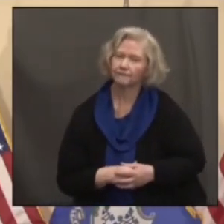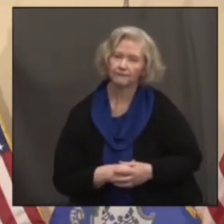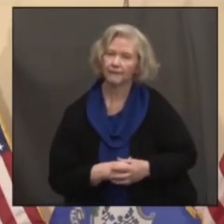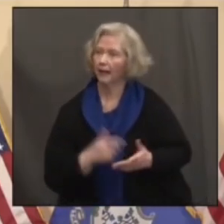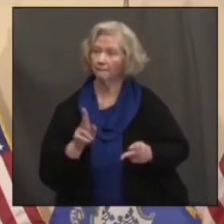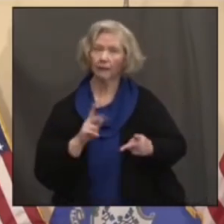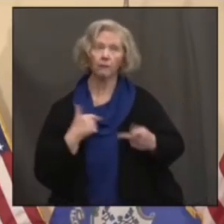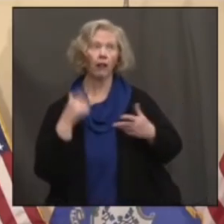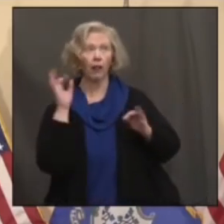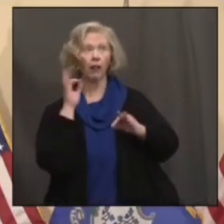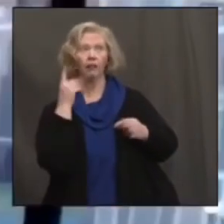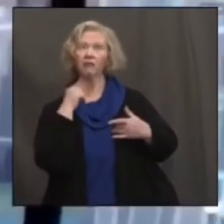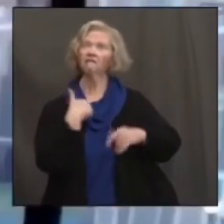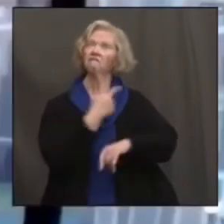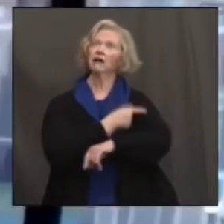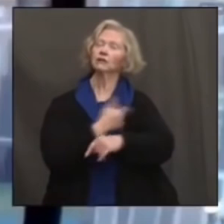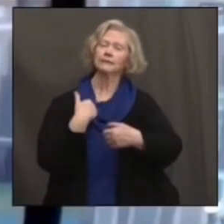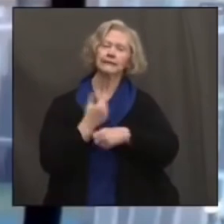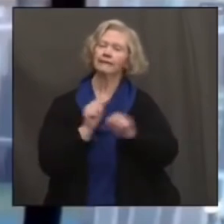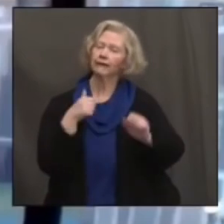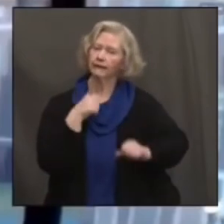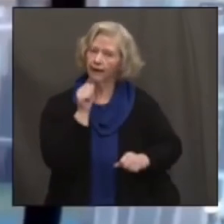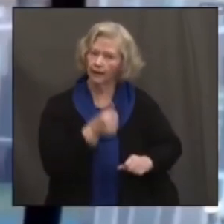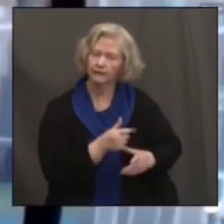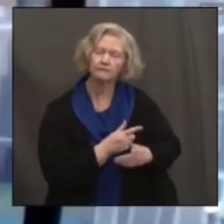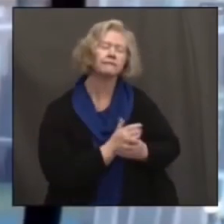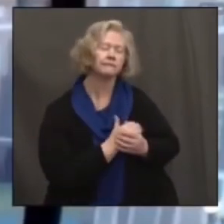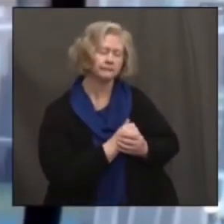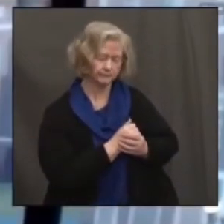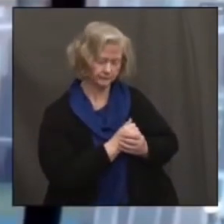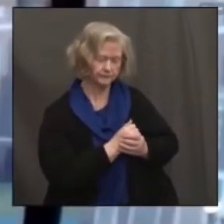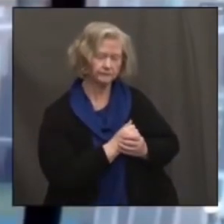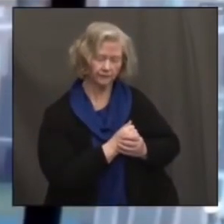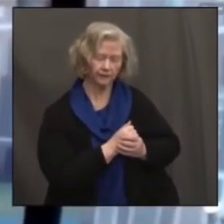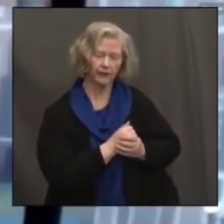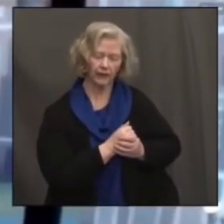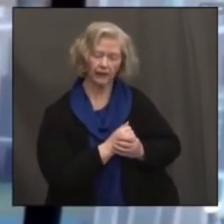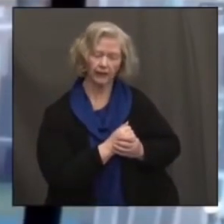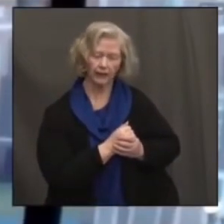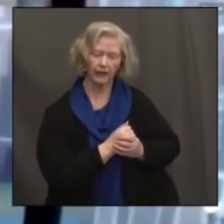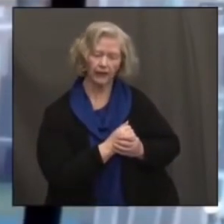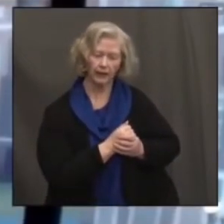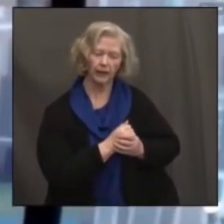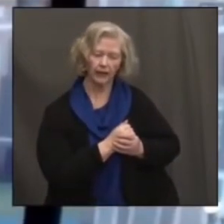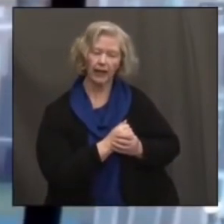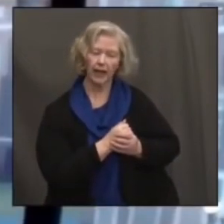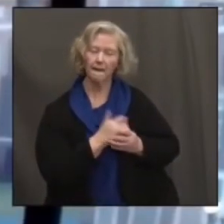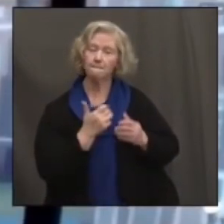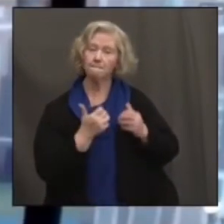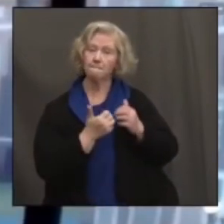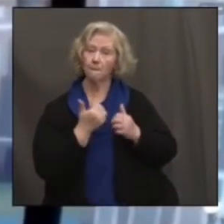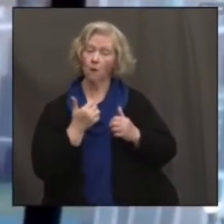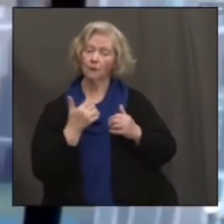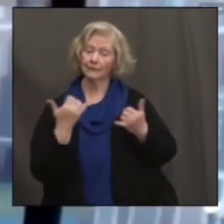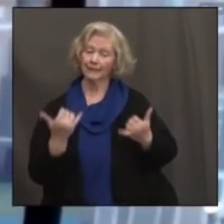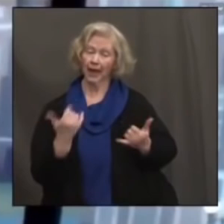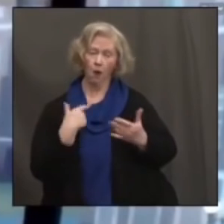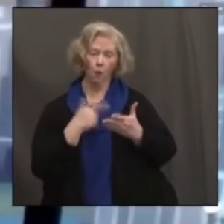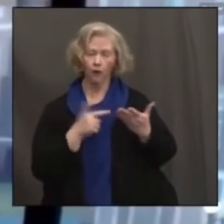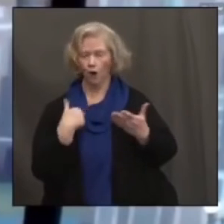carriers. Yeah, no. And again, I think that, you know, these many much of this at this point is speculation.